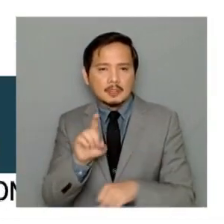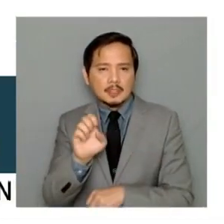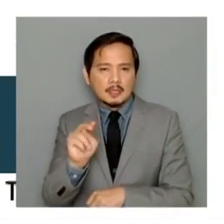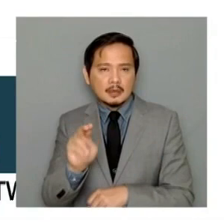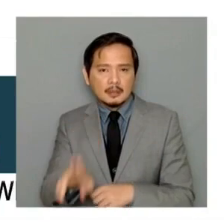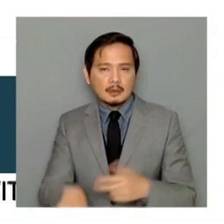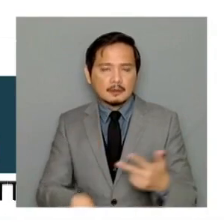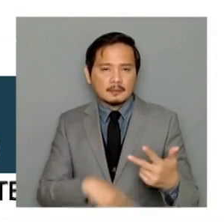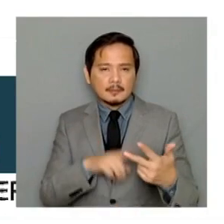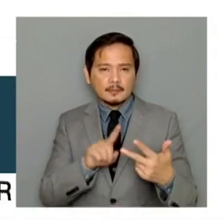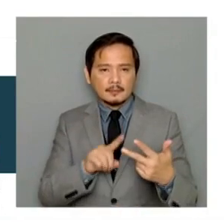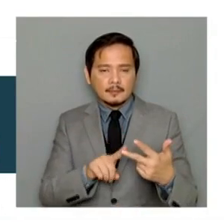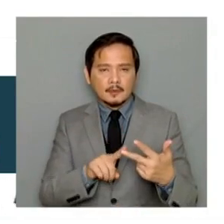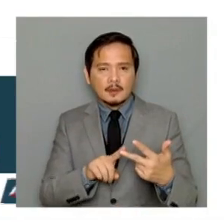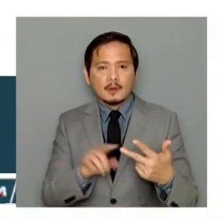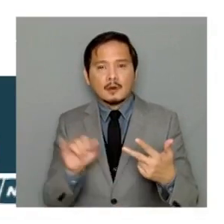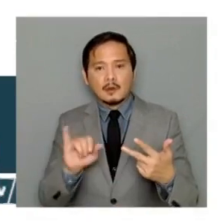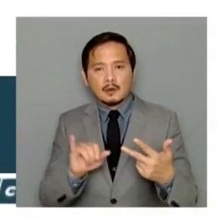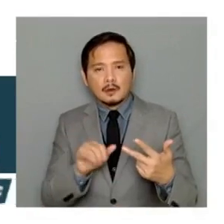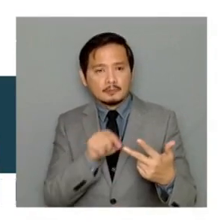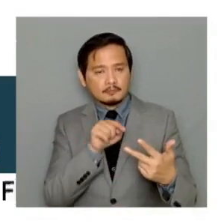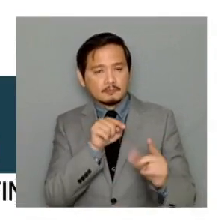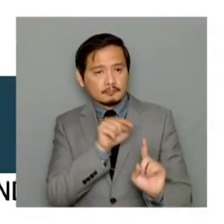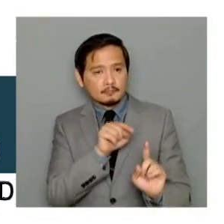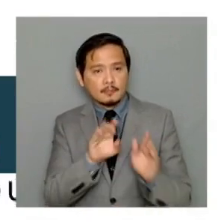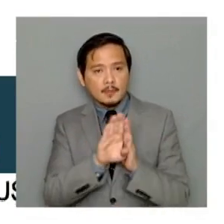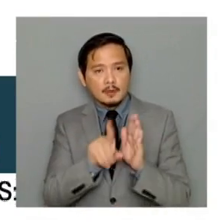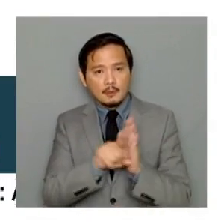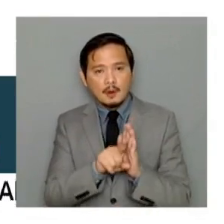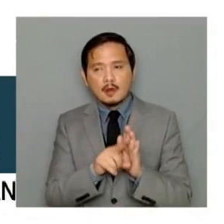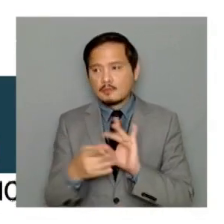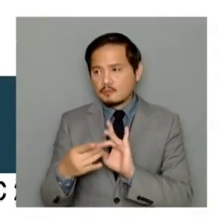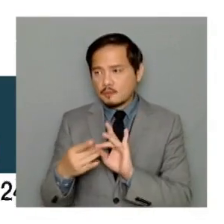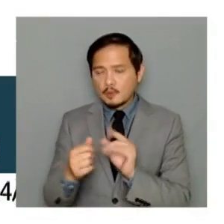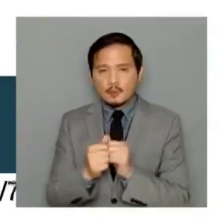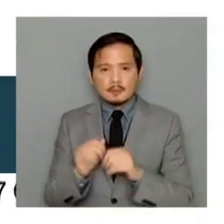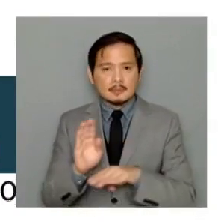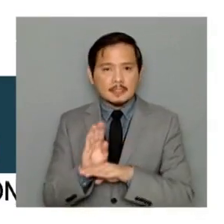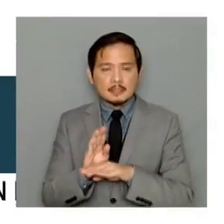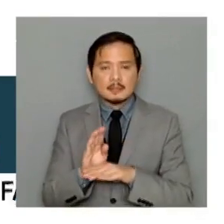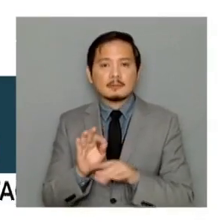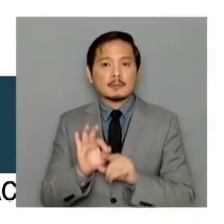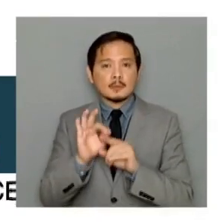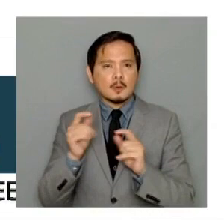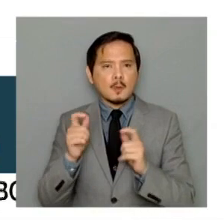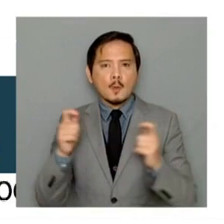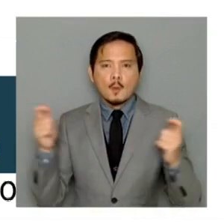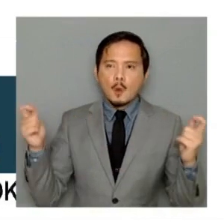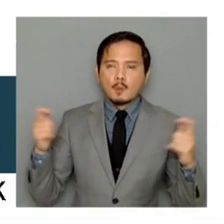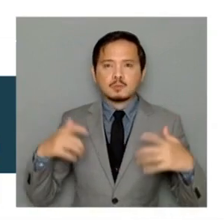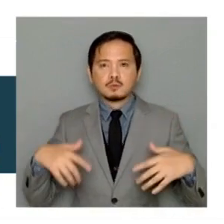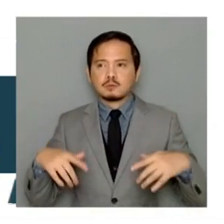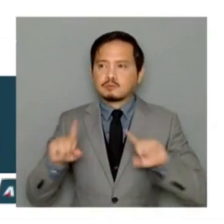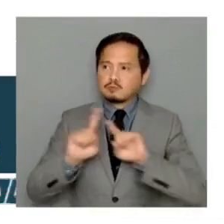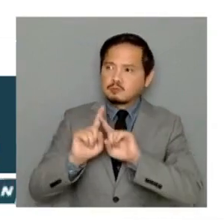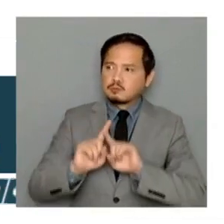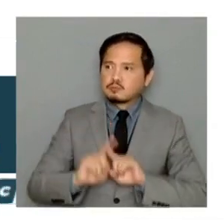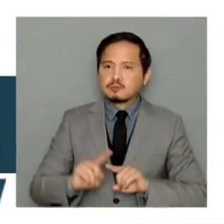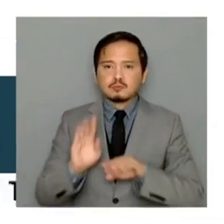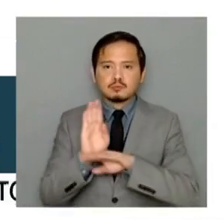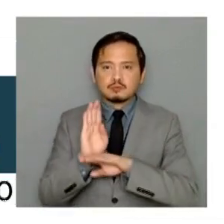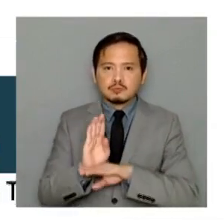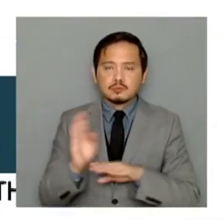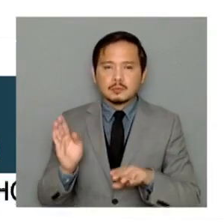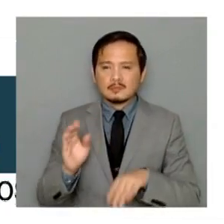number two, she also has a background in working with businesses, especially big businesses, through the National Resilience Council, which is a